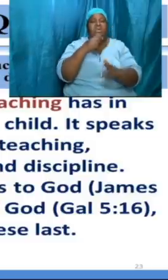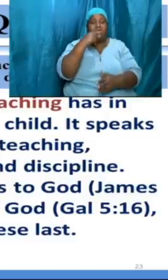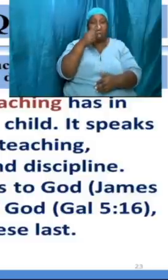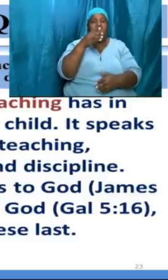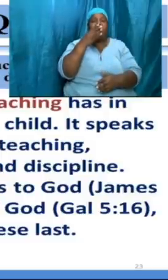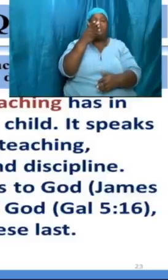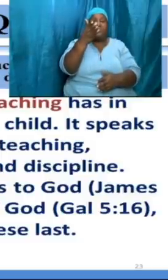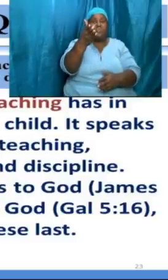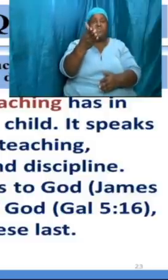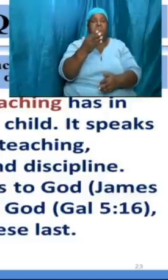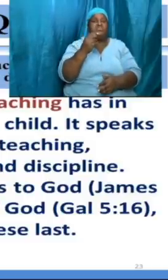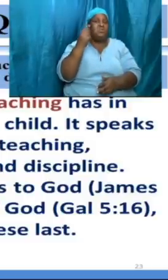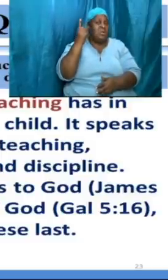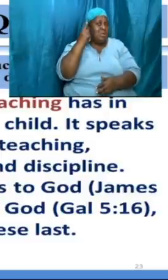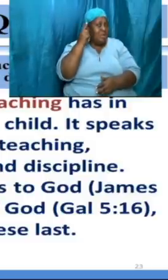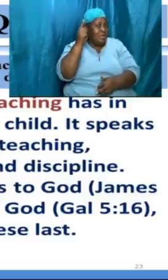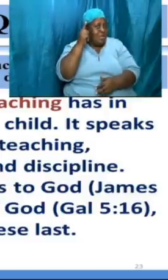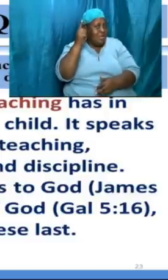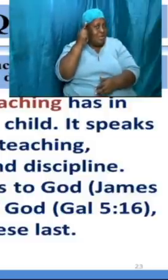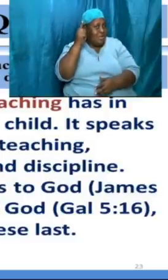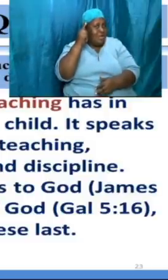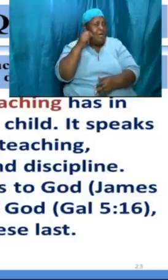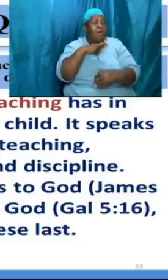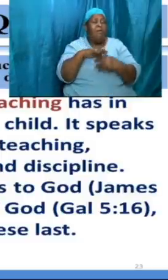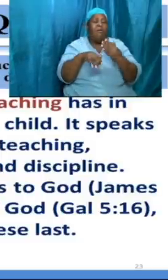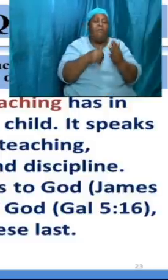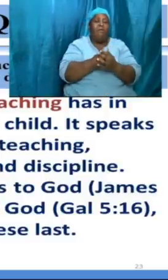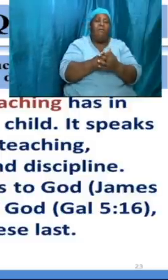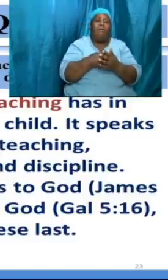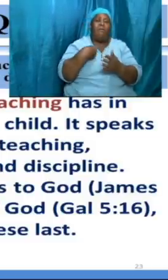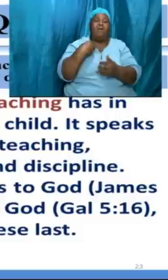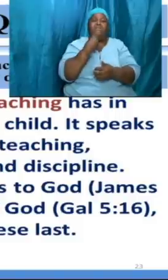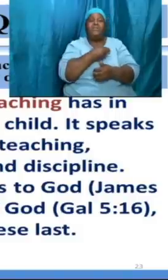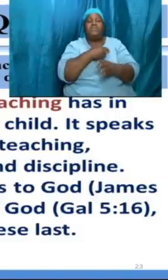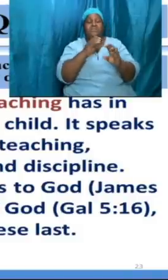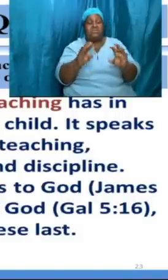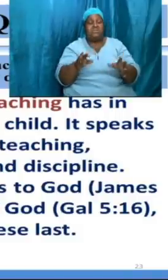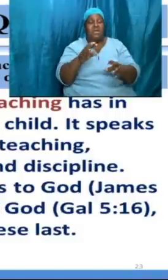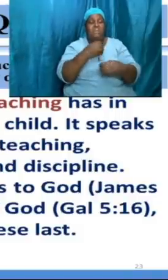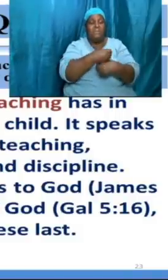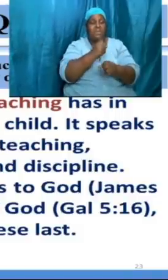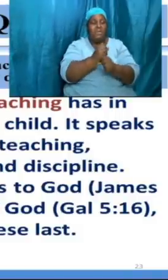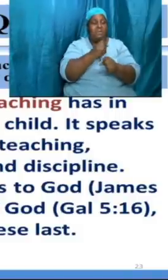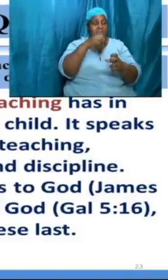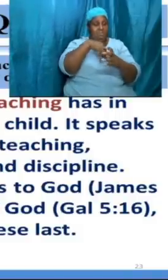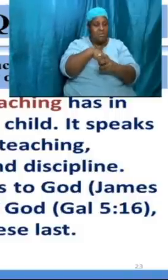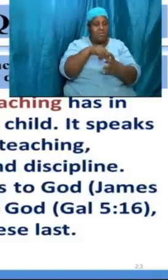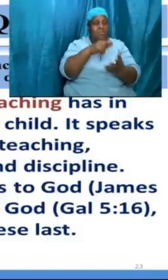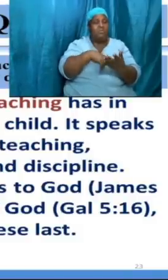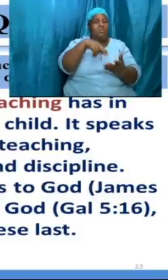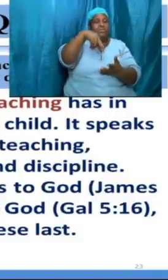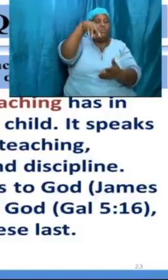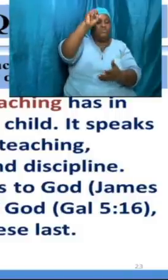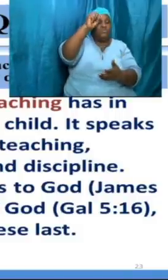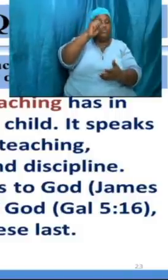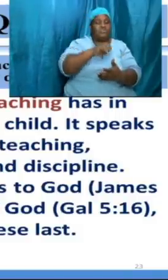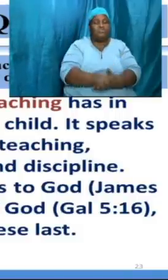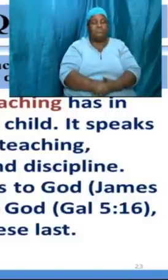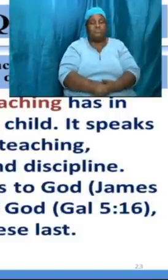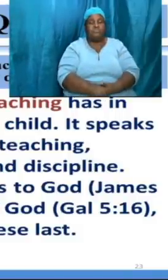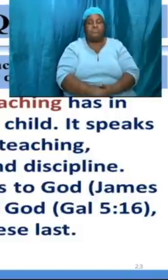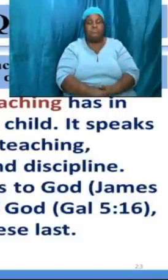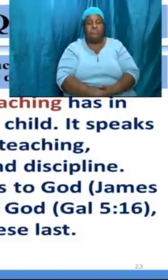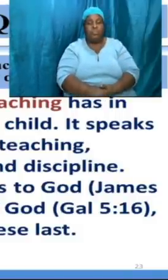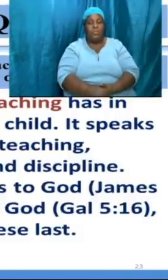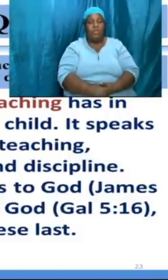that all of us can make it i love to share a scripture from the book of jeremiah i